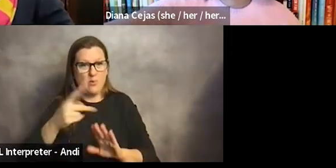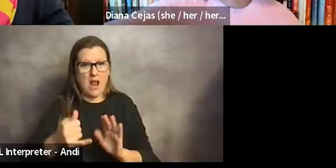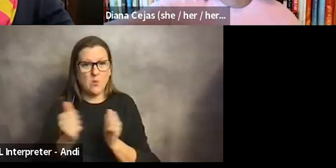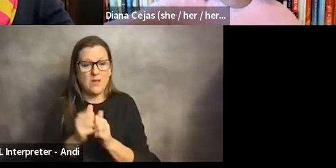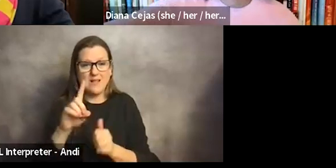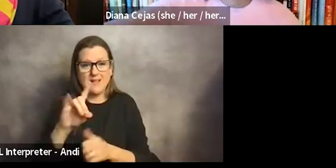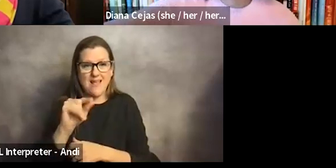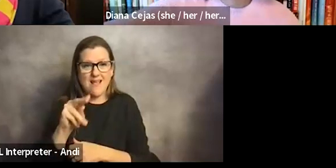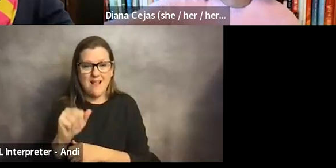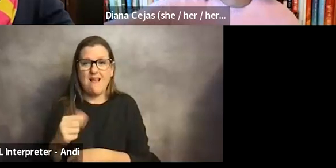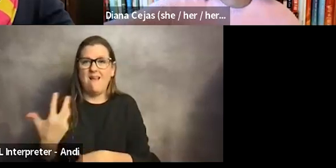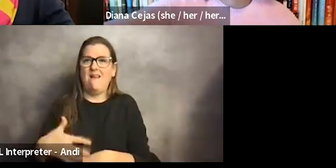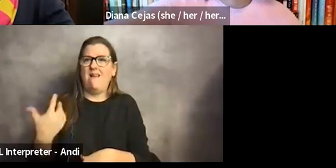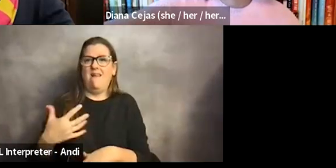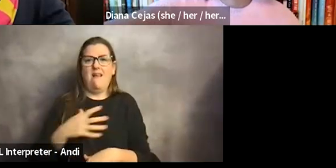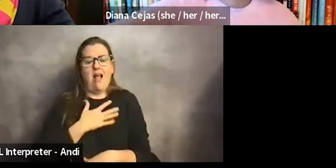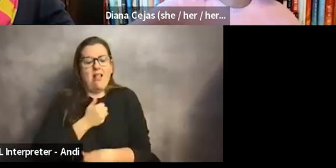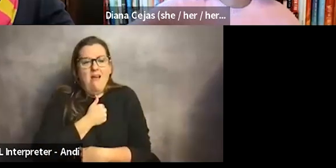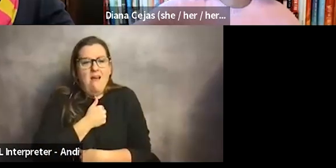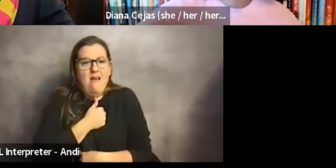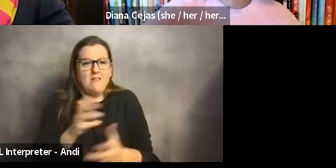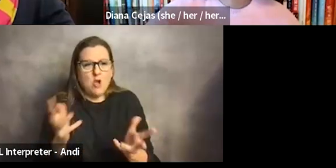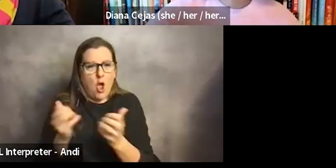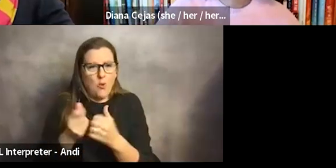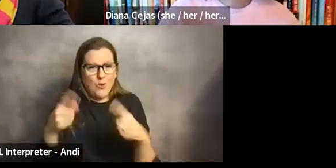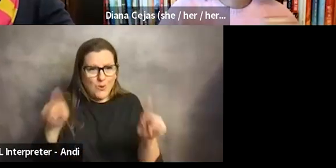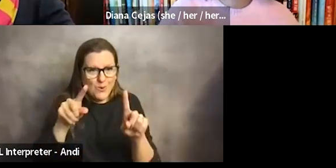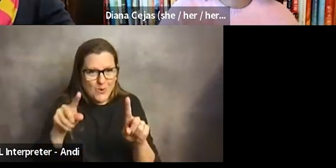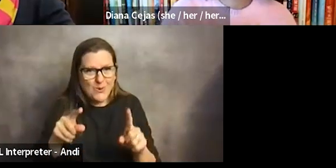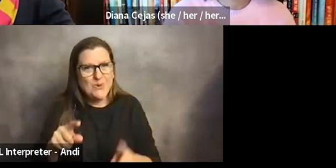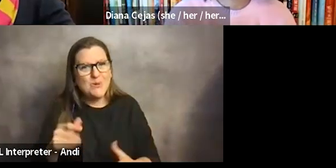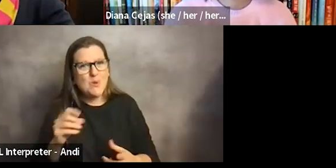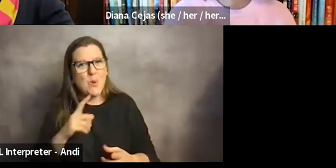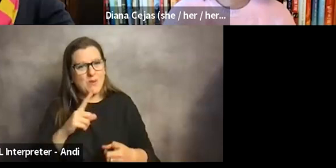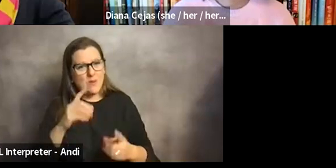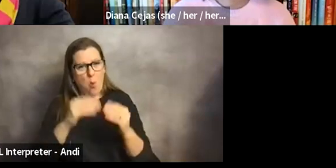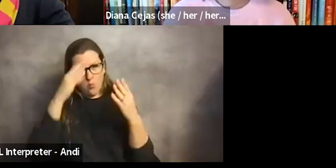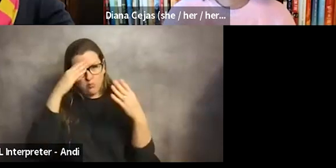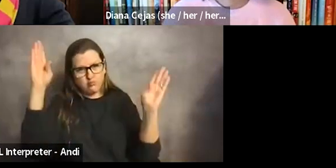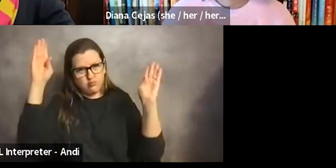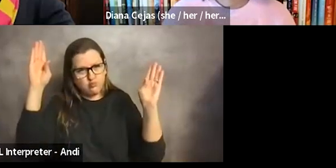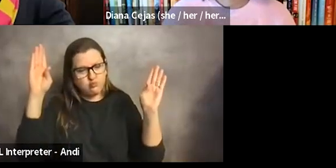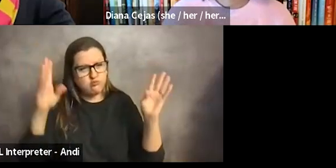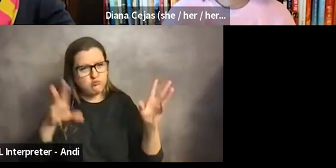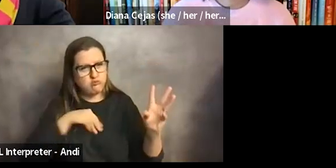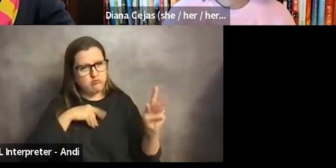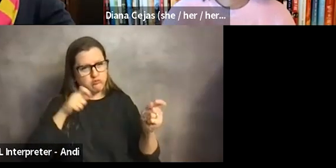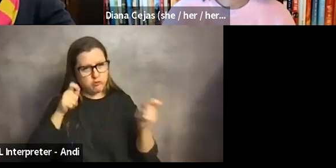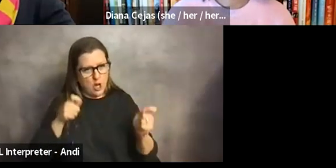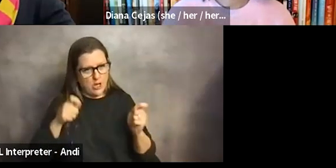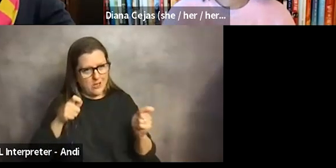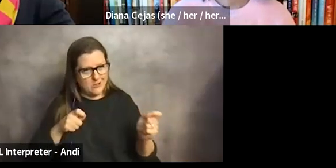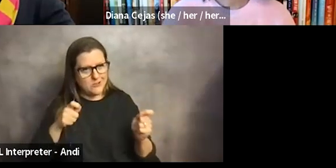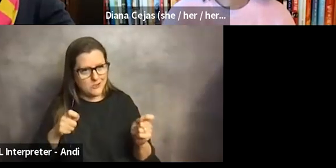such a wonderful part of my day. I need to talk to you all. So I think, uh, being open to change for all of us is also